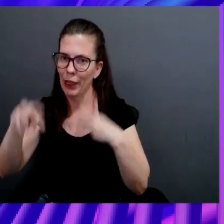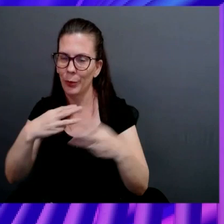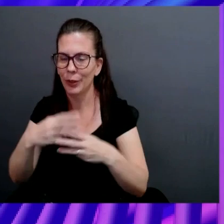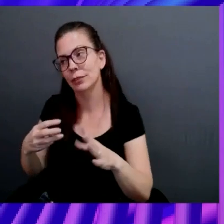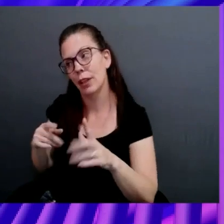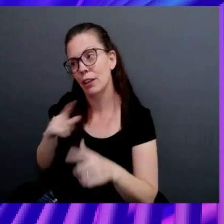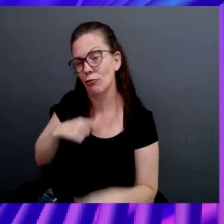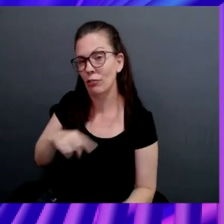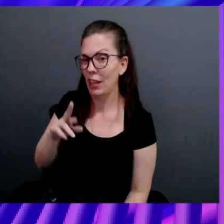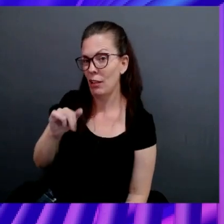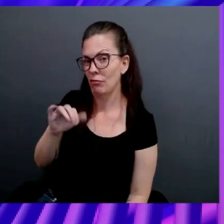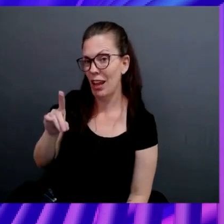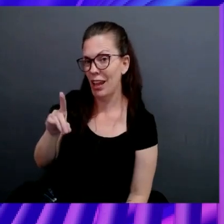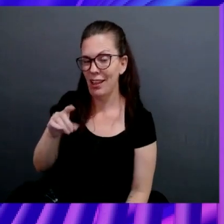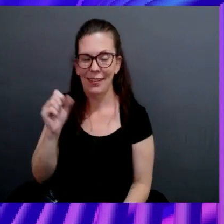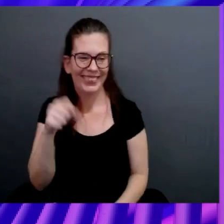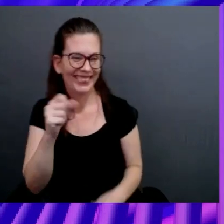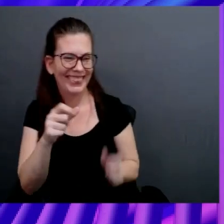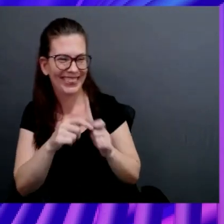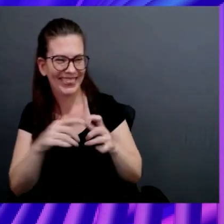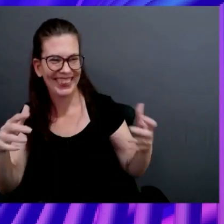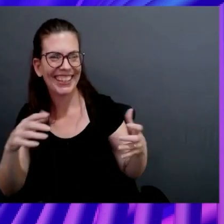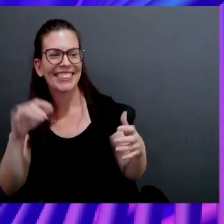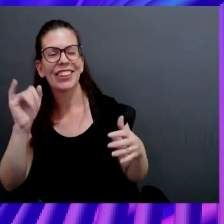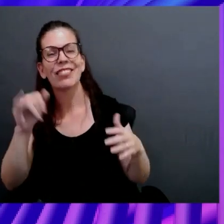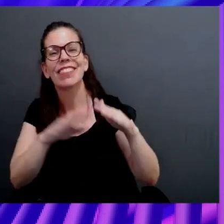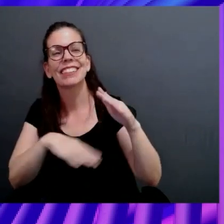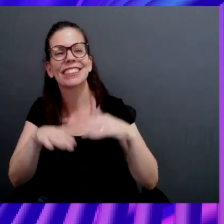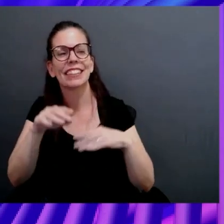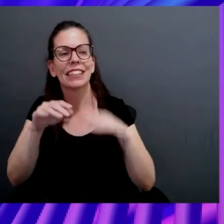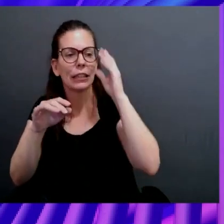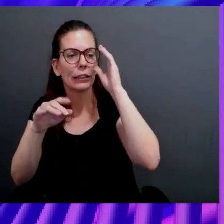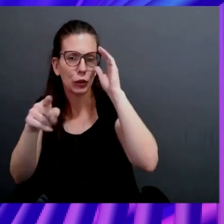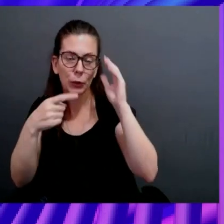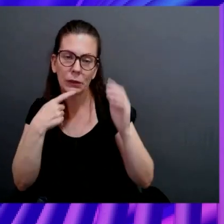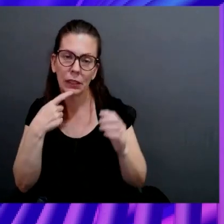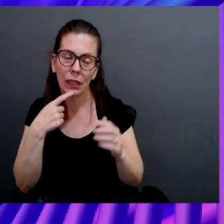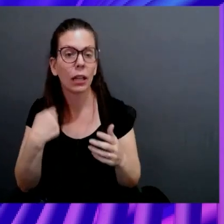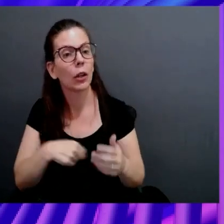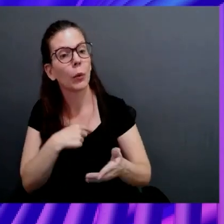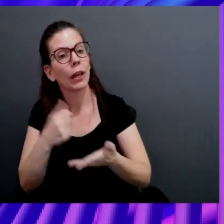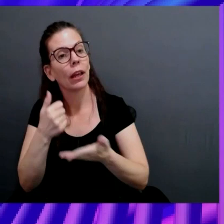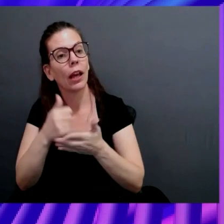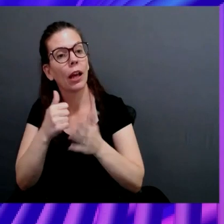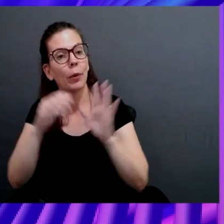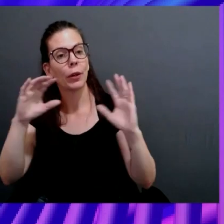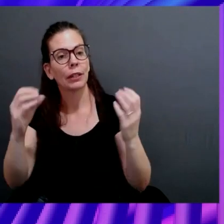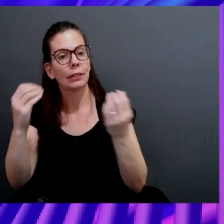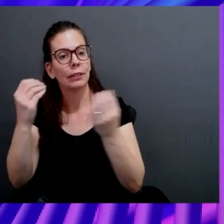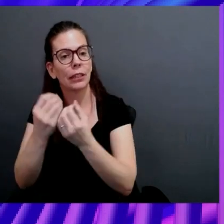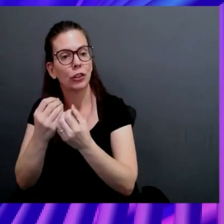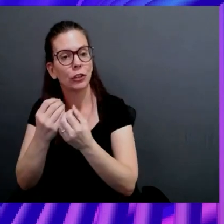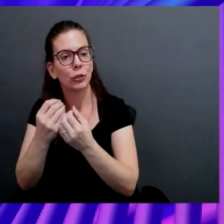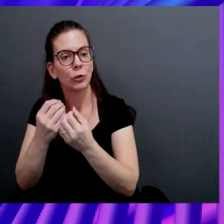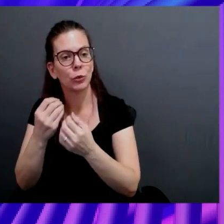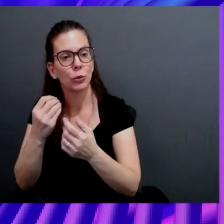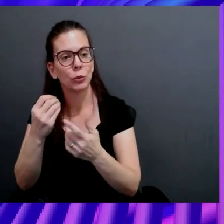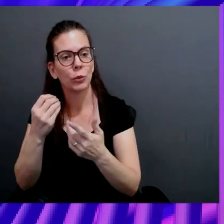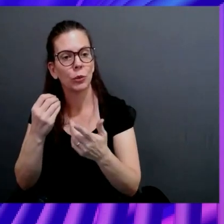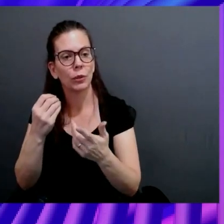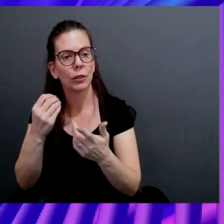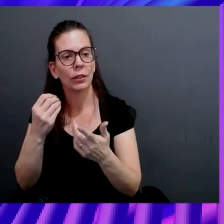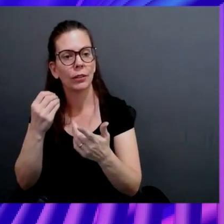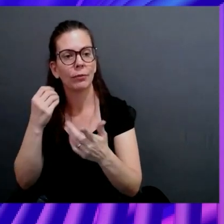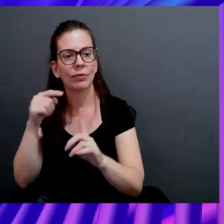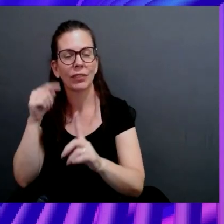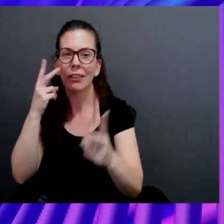And basically, as you were saying, we help organizations to have visibility to the